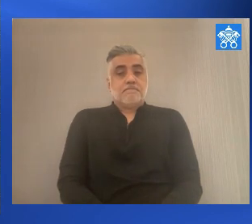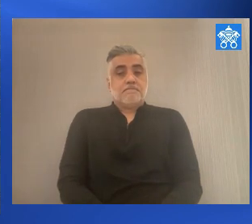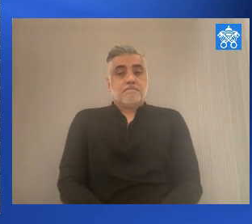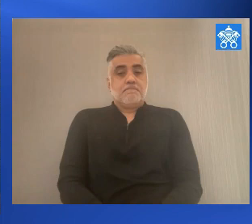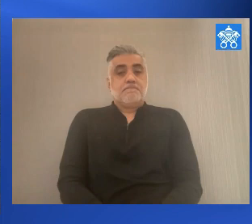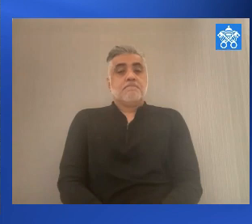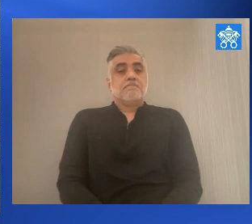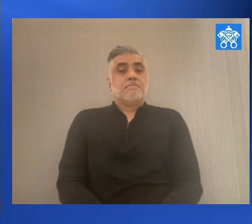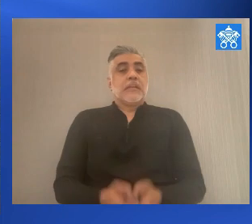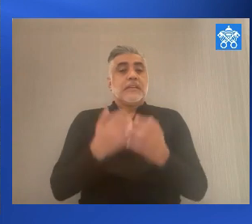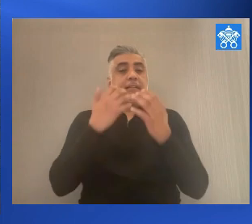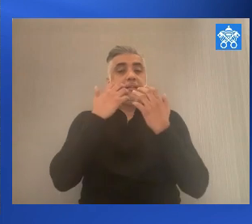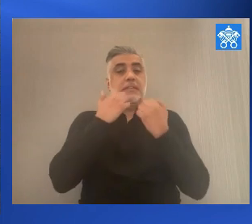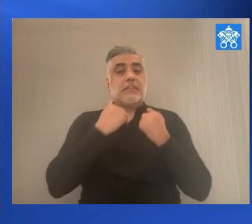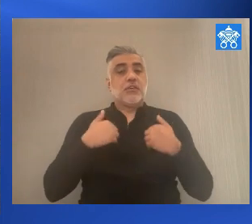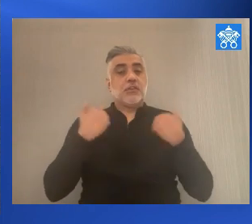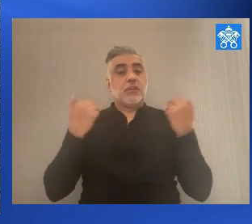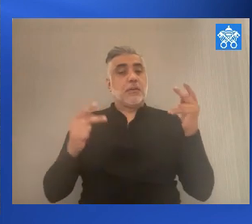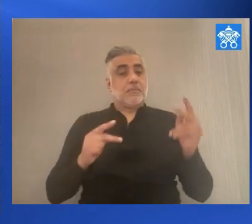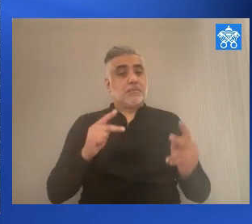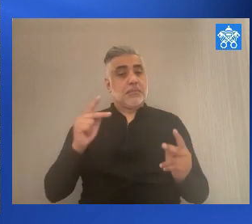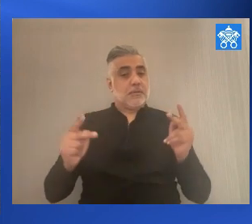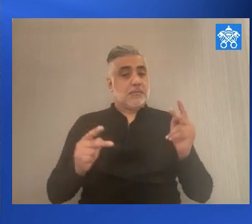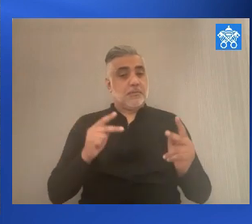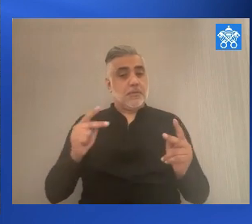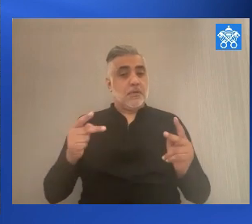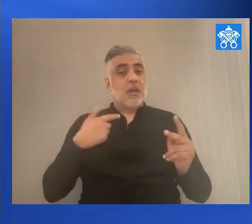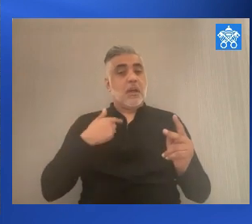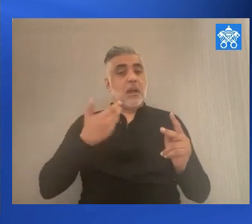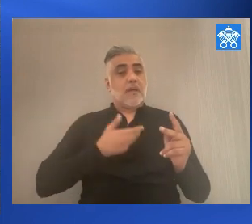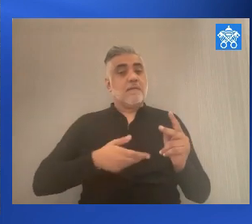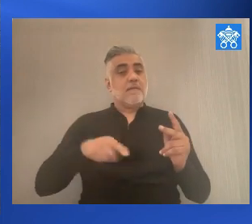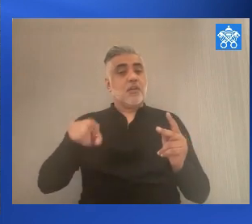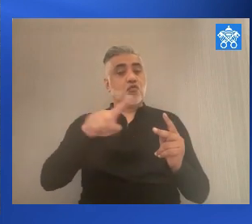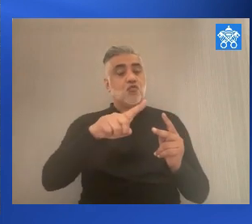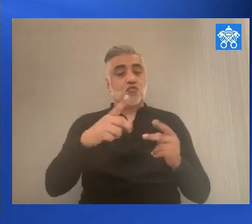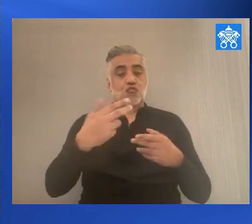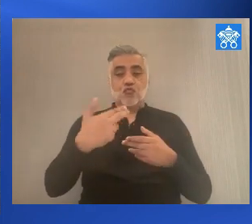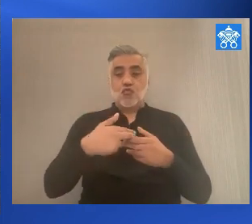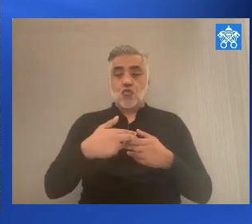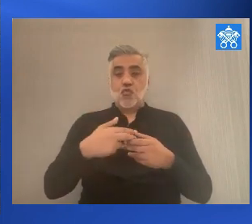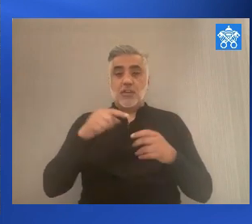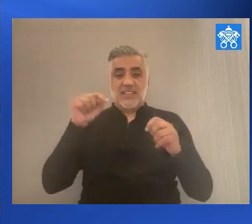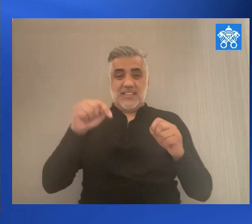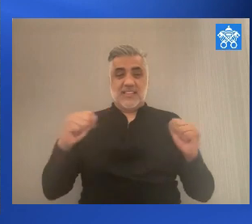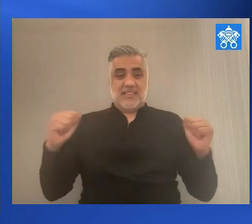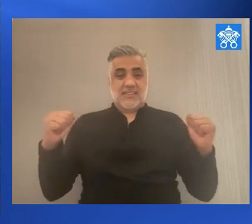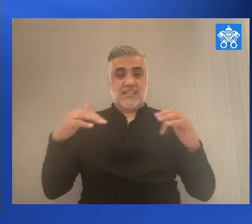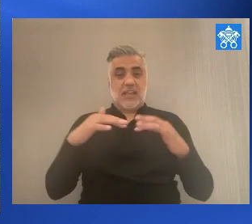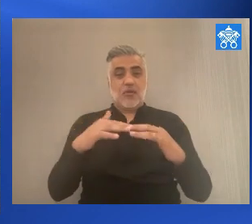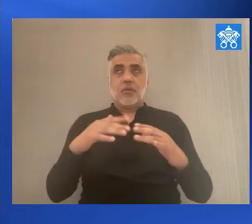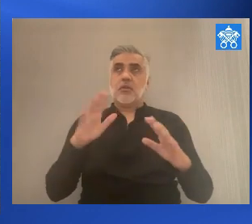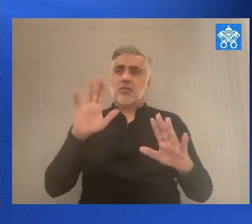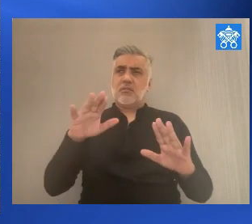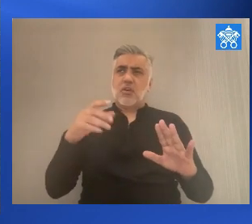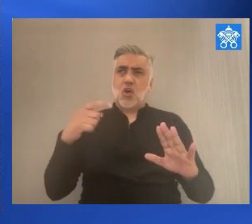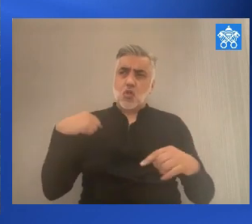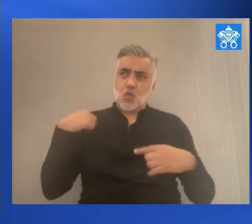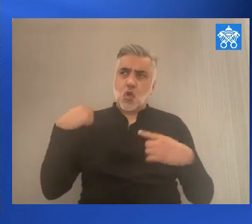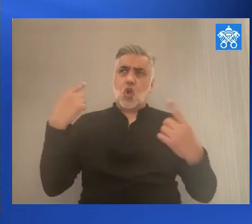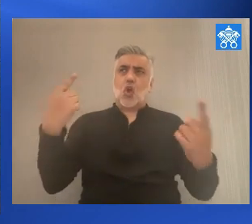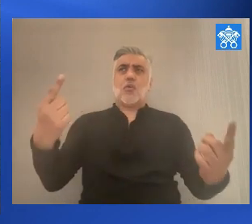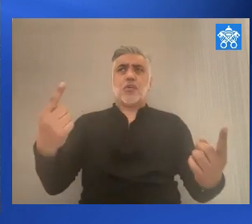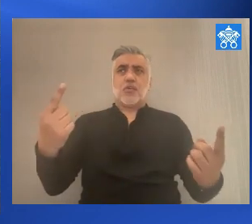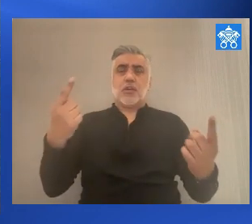Dear young people, I invite you to join this gathering which after a long period due